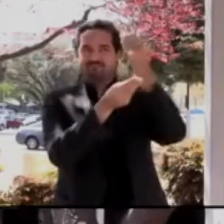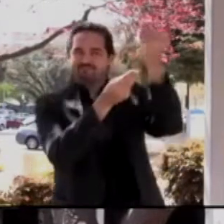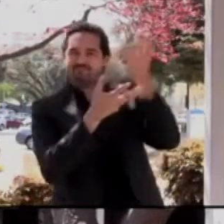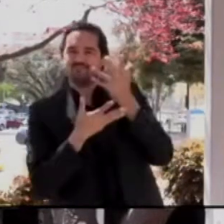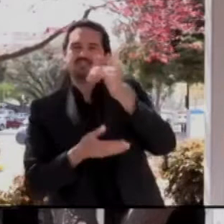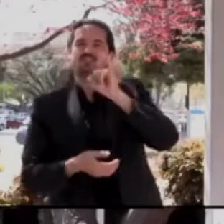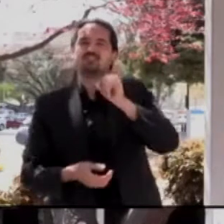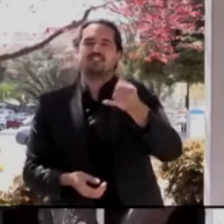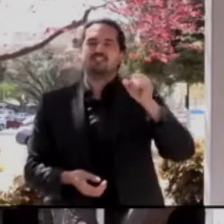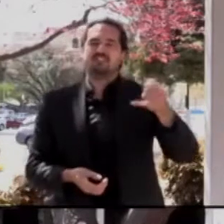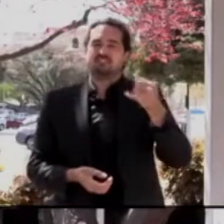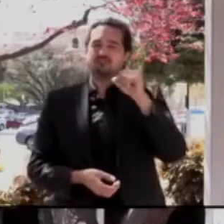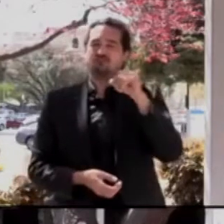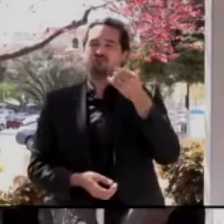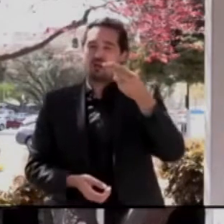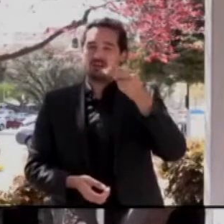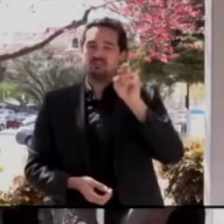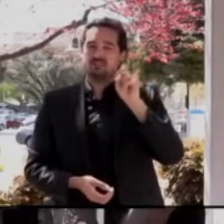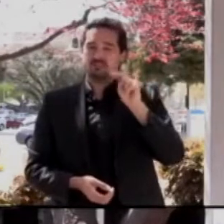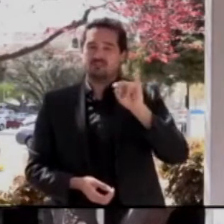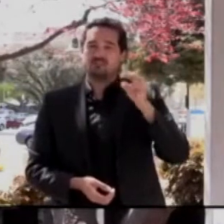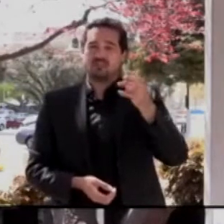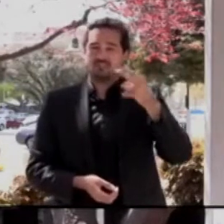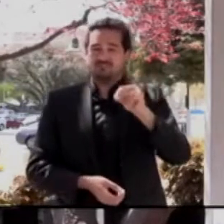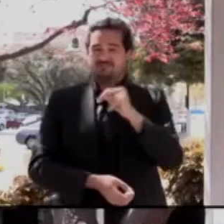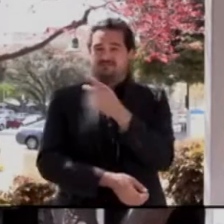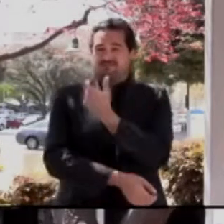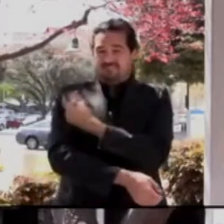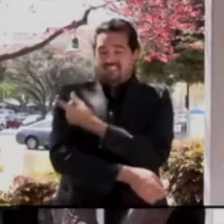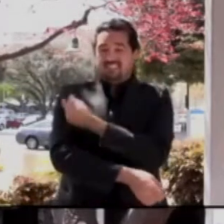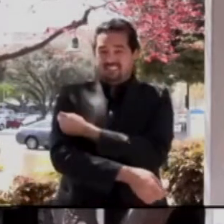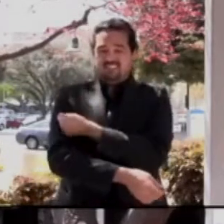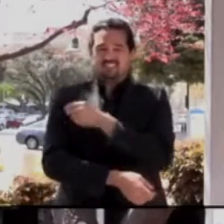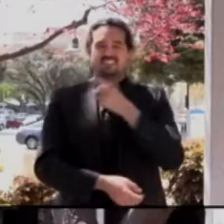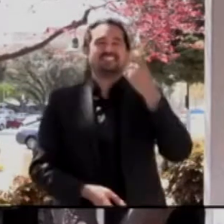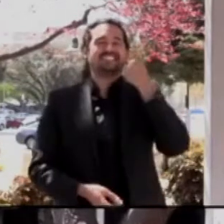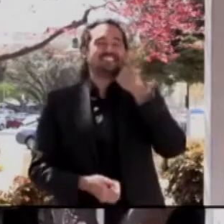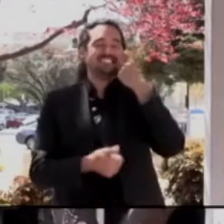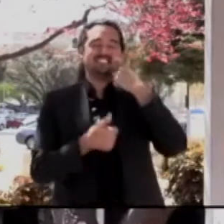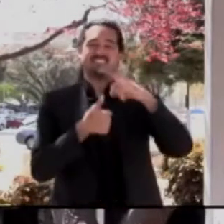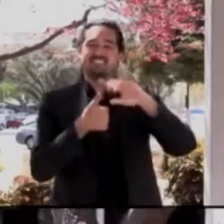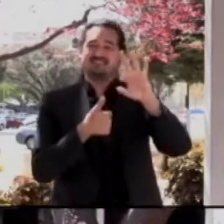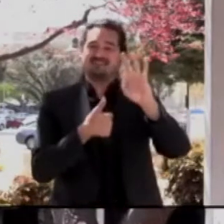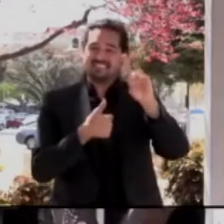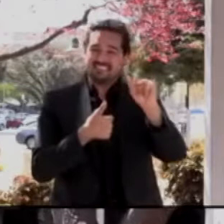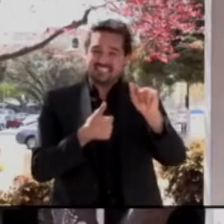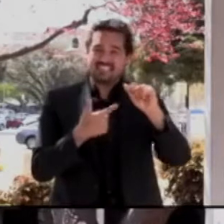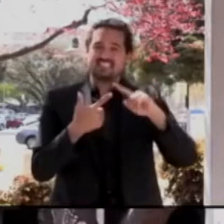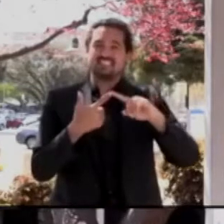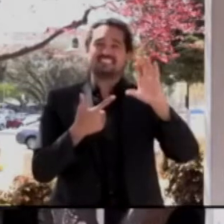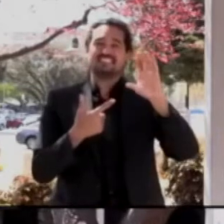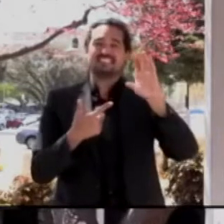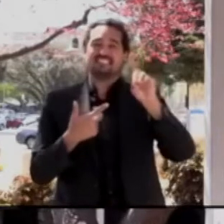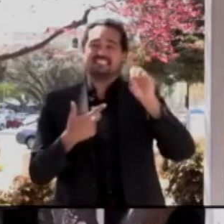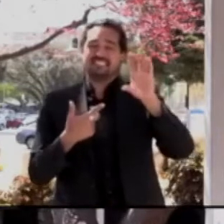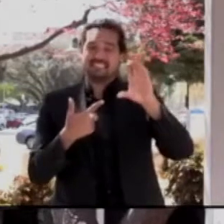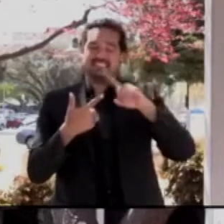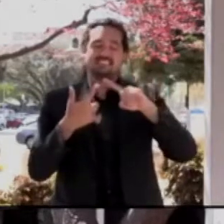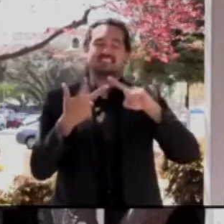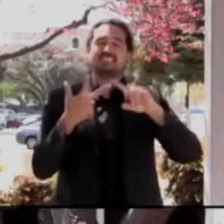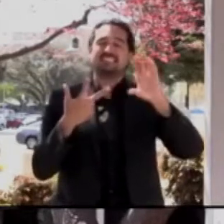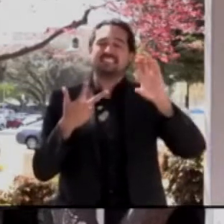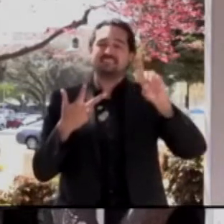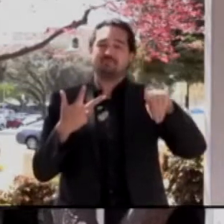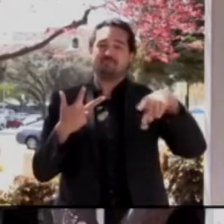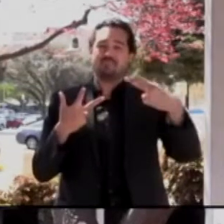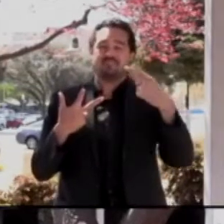concern. The CDC, the FDA, and the CDPH, California Department of Public Health, have all